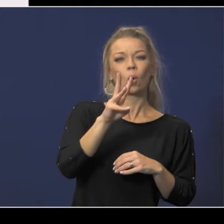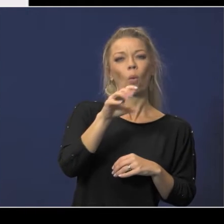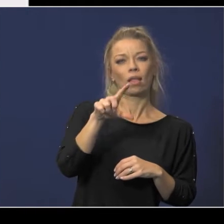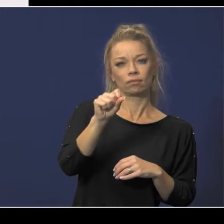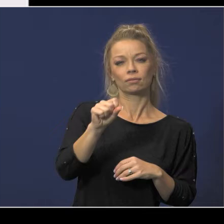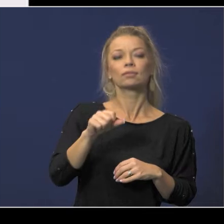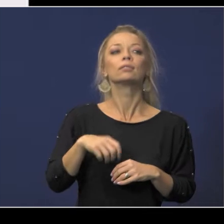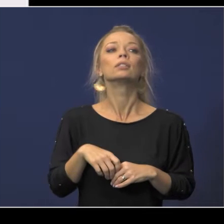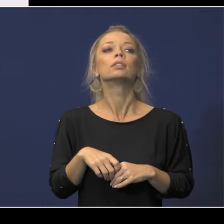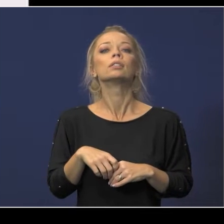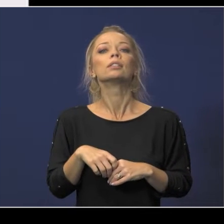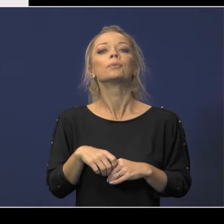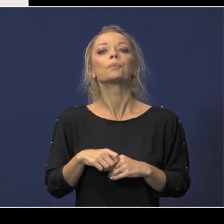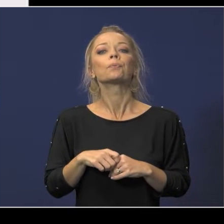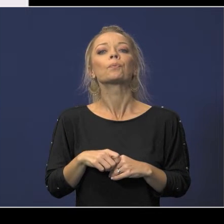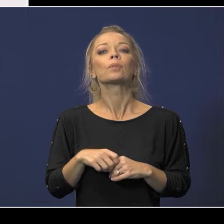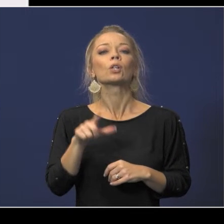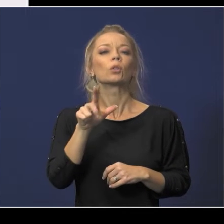2324